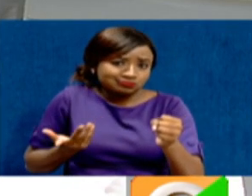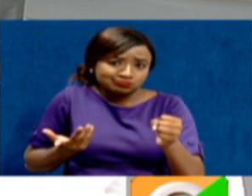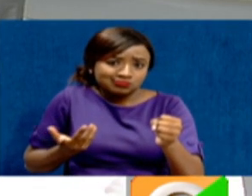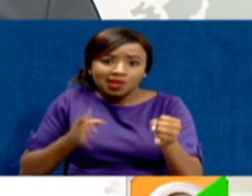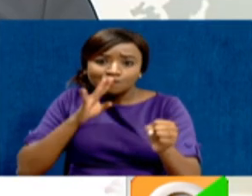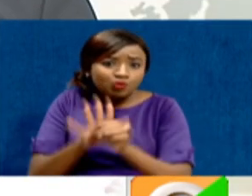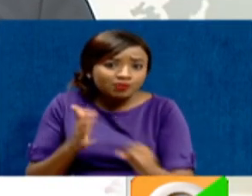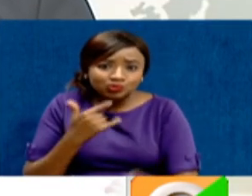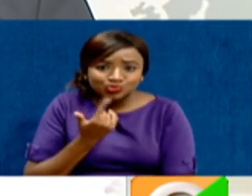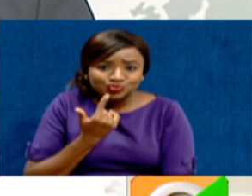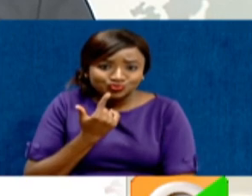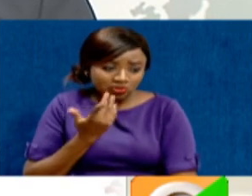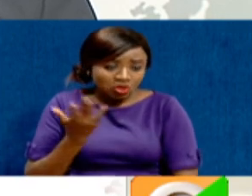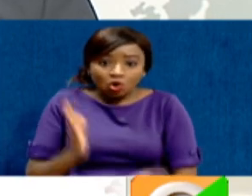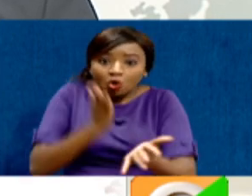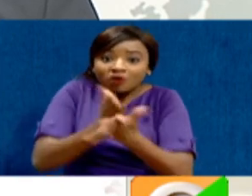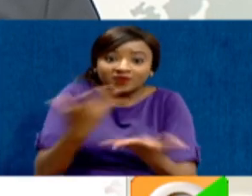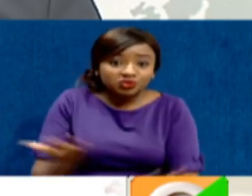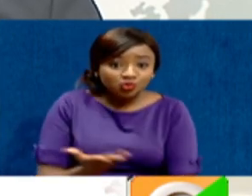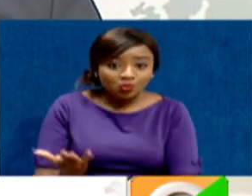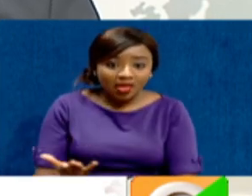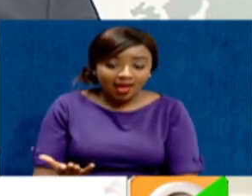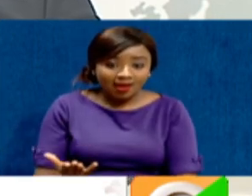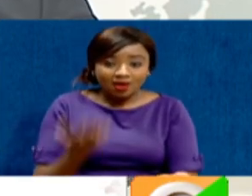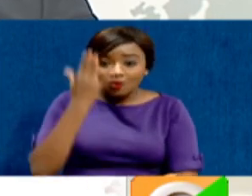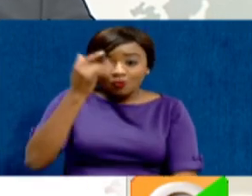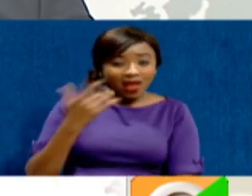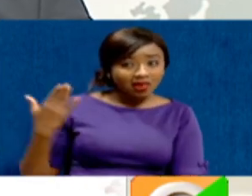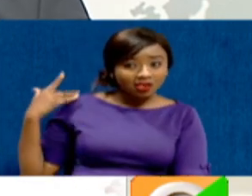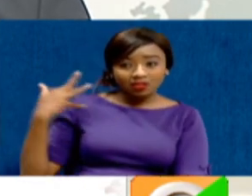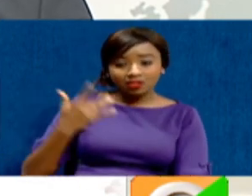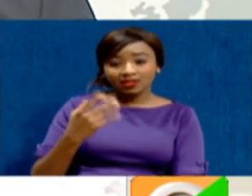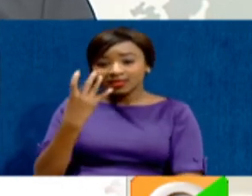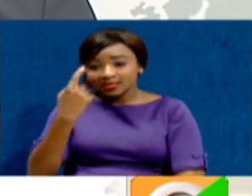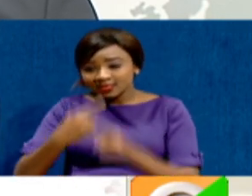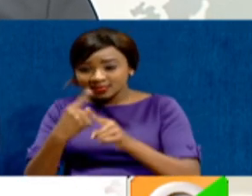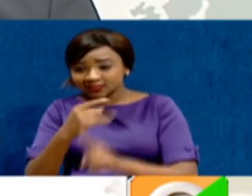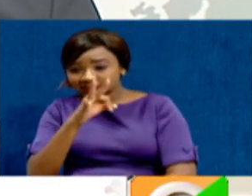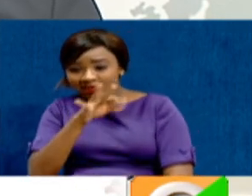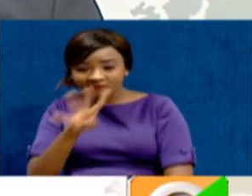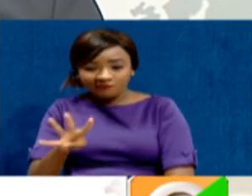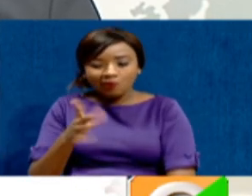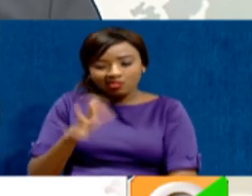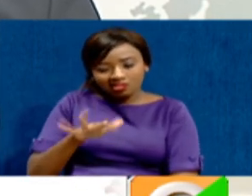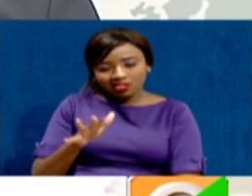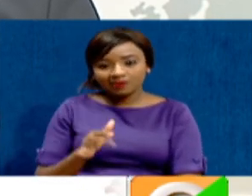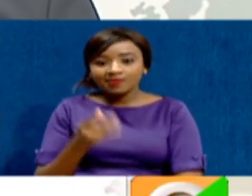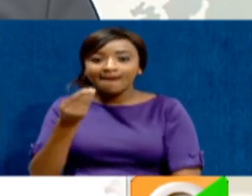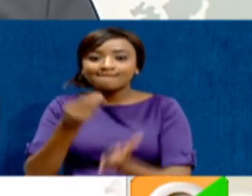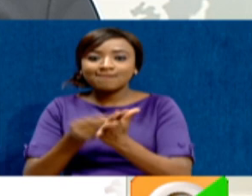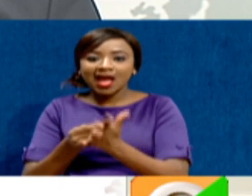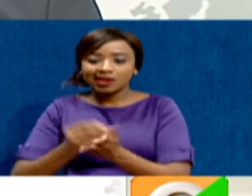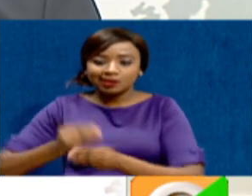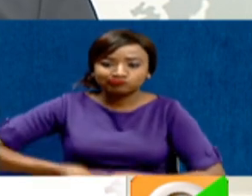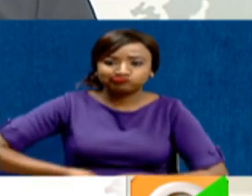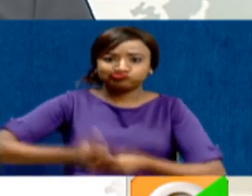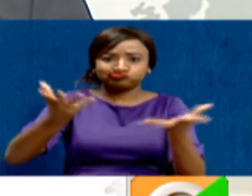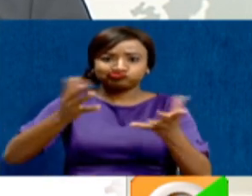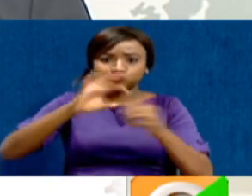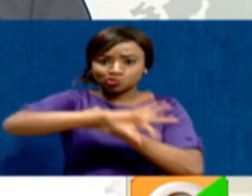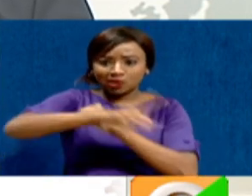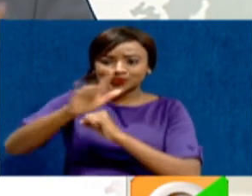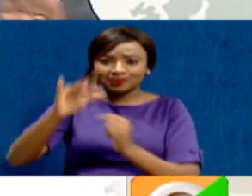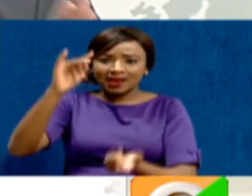amount of money will increase to 348 billion shillings? Because in the last three or four years, the amount of money devolved to counties has increased